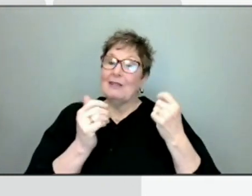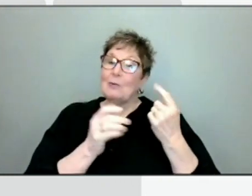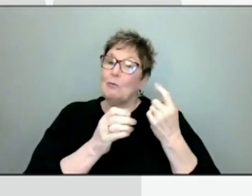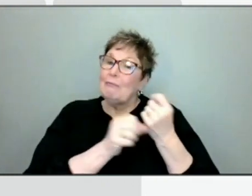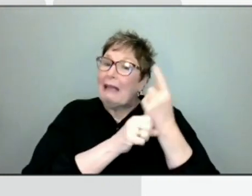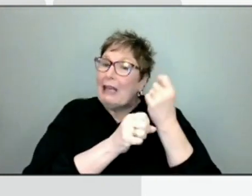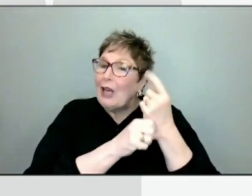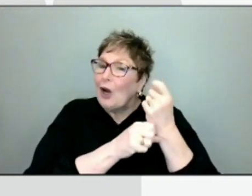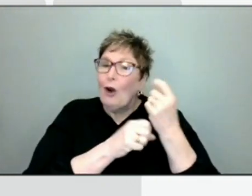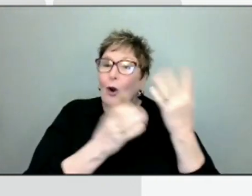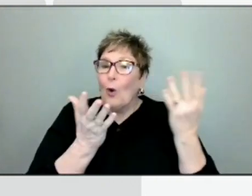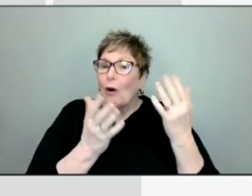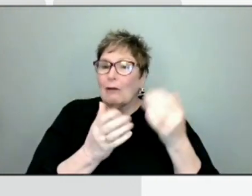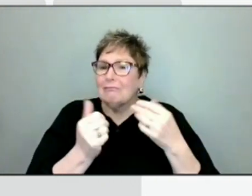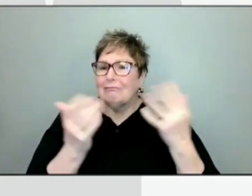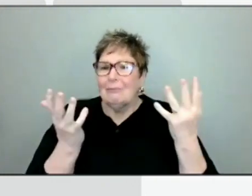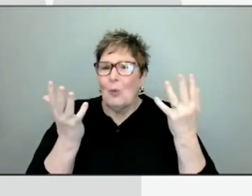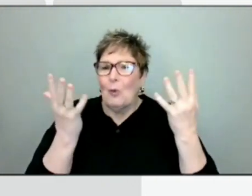thing?